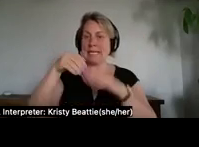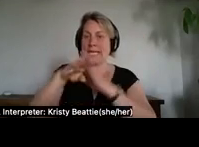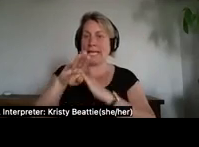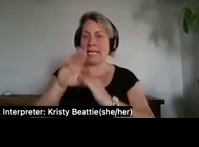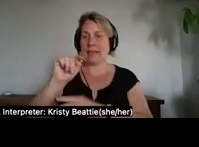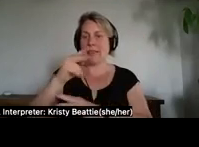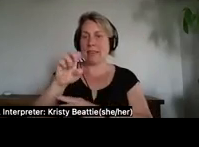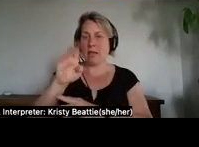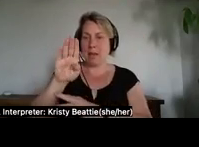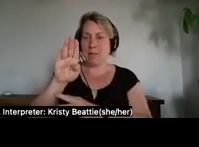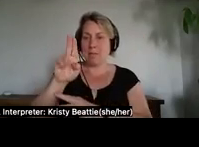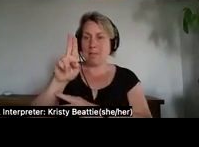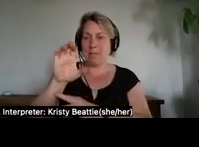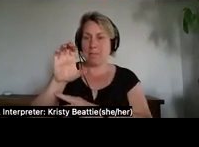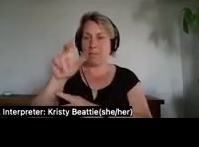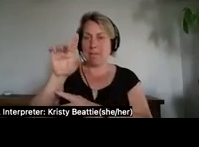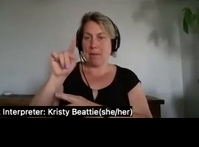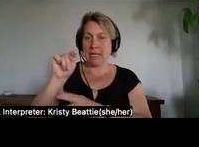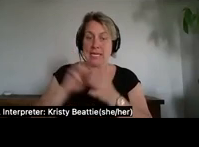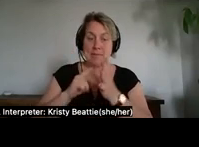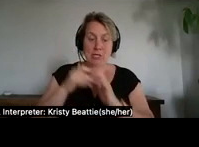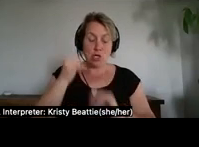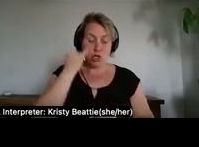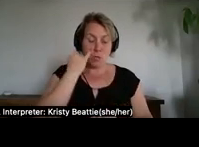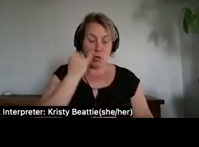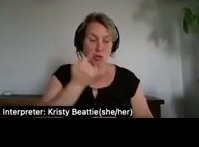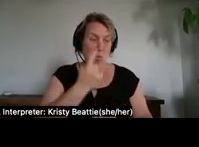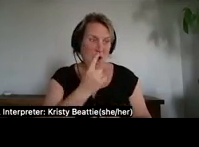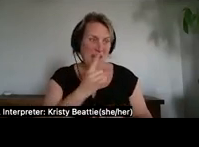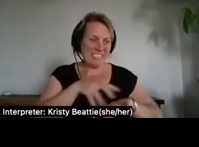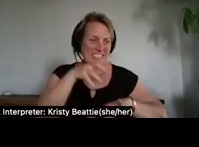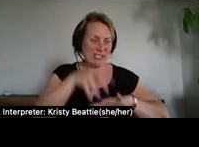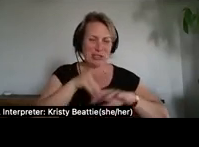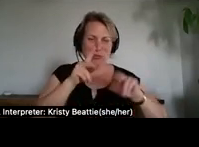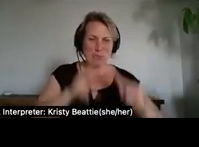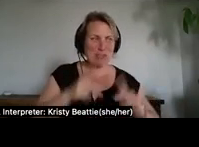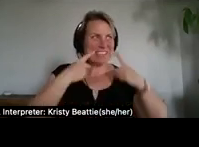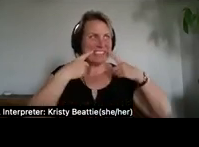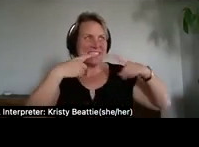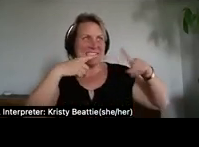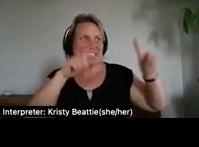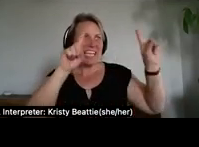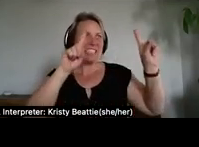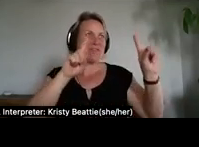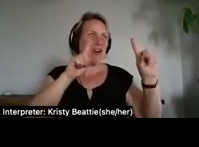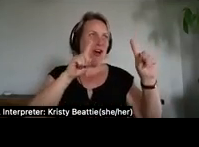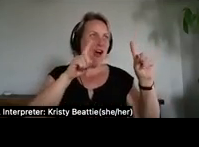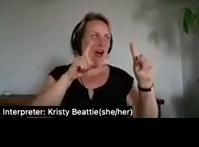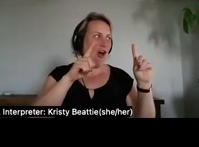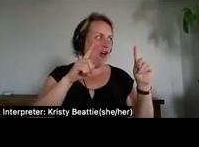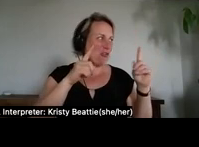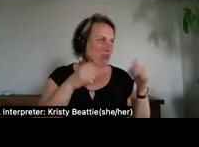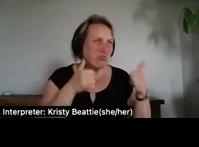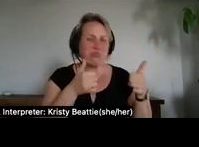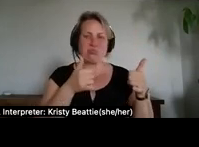is doing well is um what we would say succeeding and